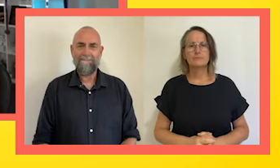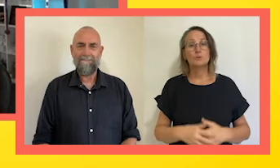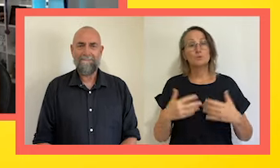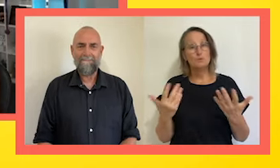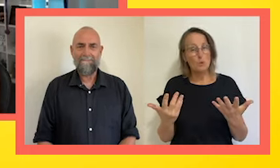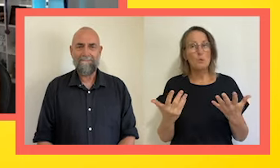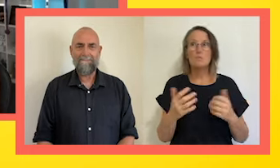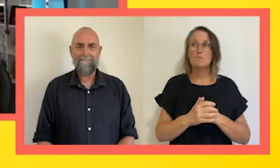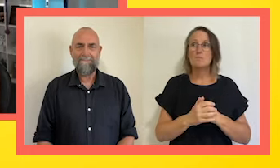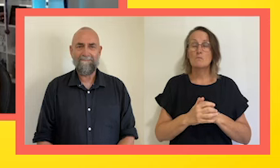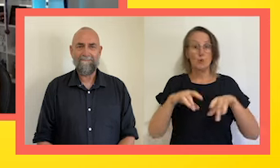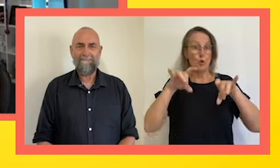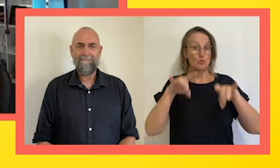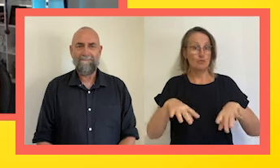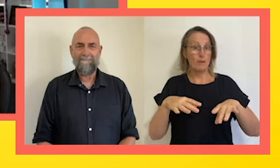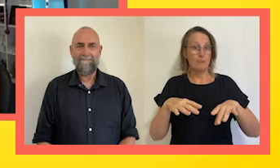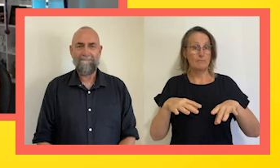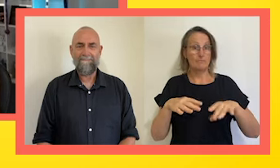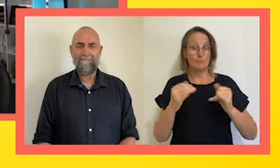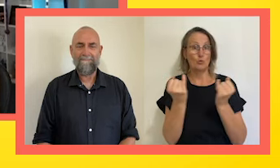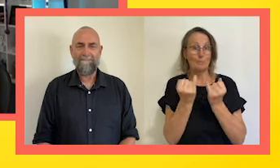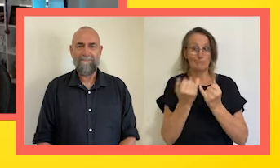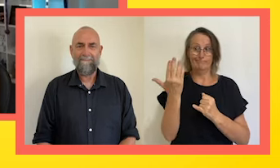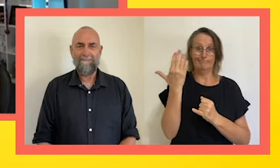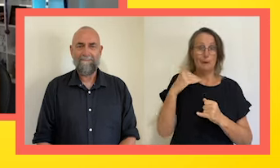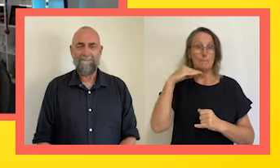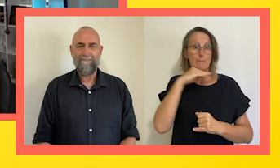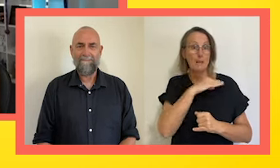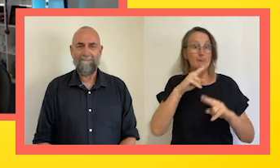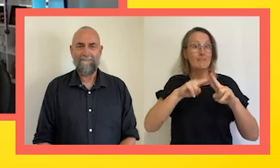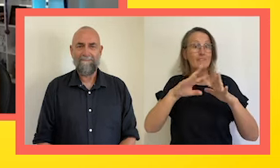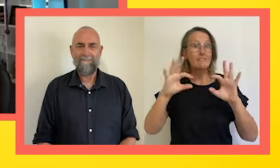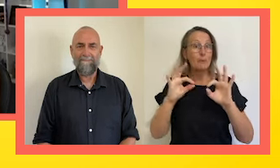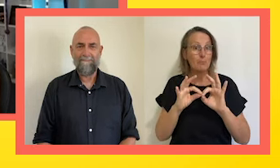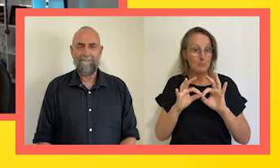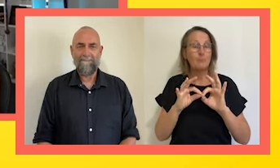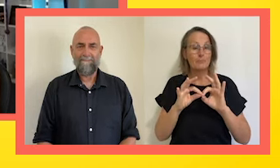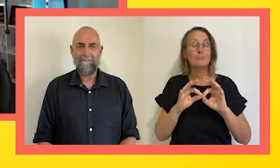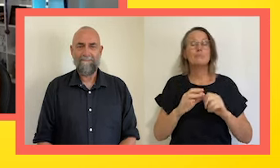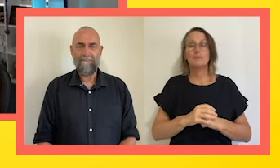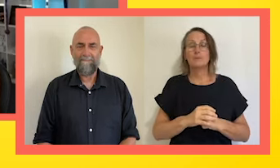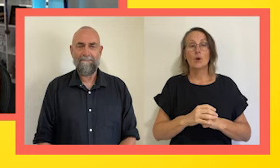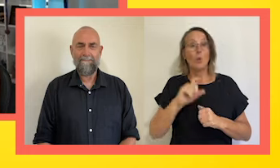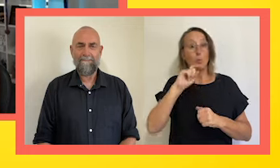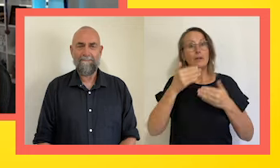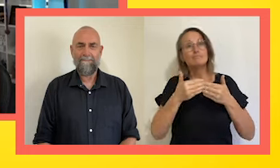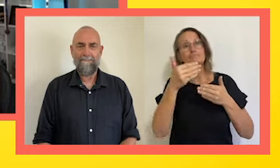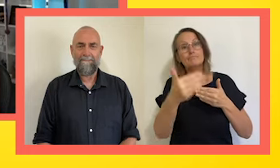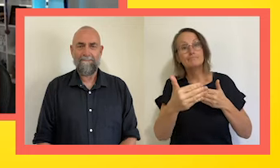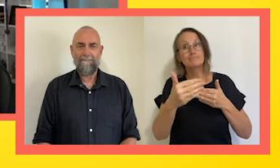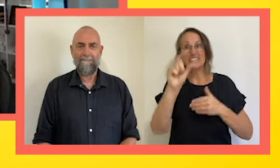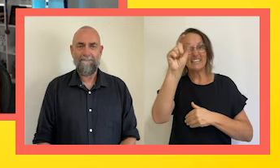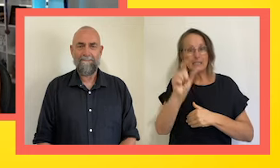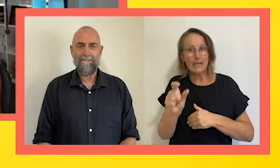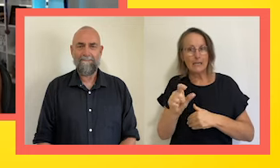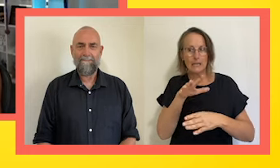So, the Australian one happened in Melbourne in mid-February, and there's also one that's coming up in Italy